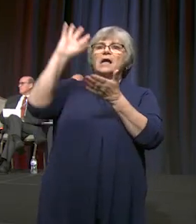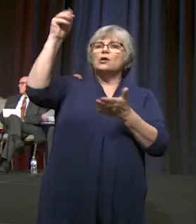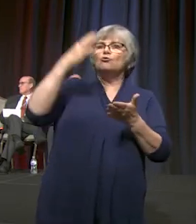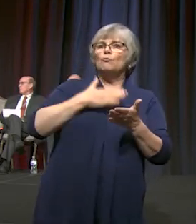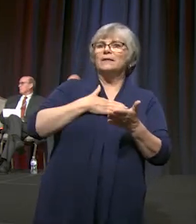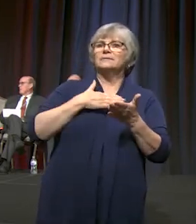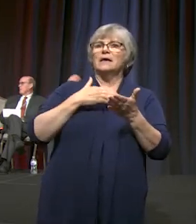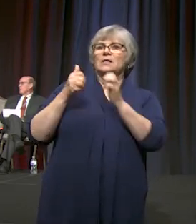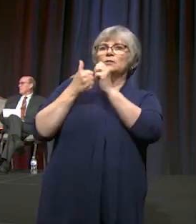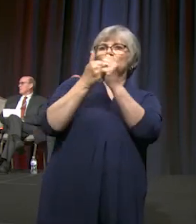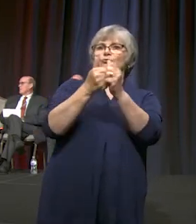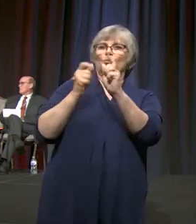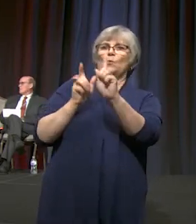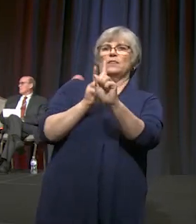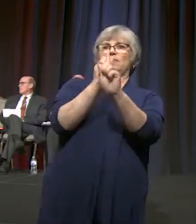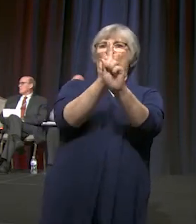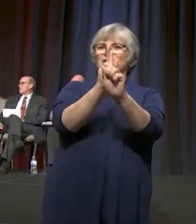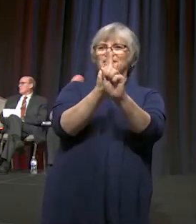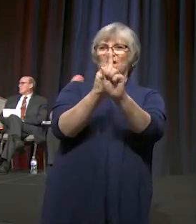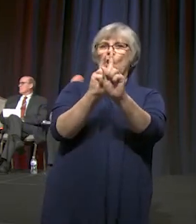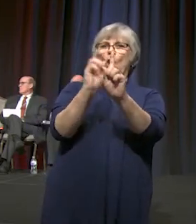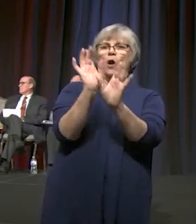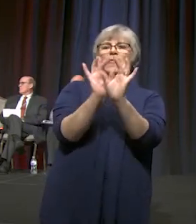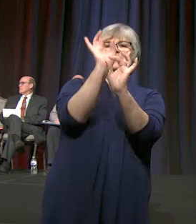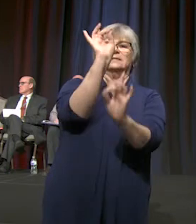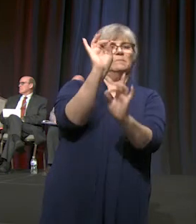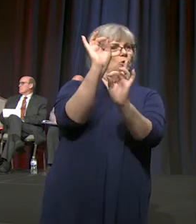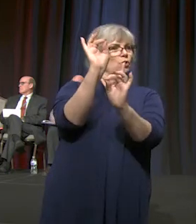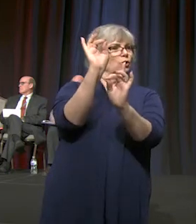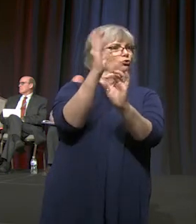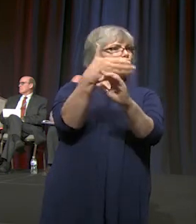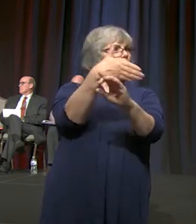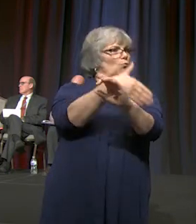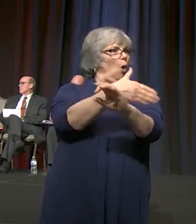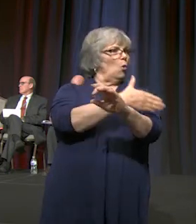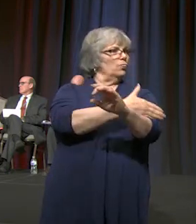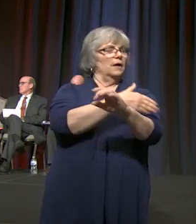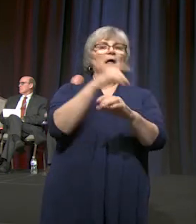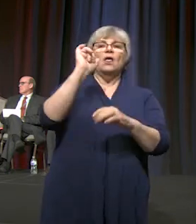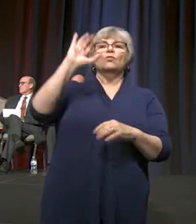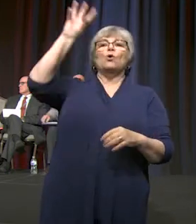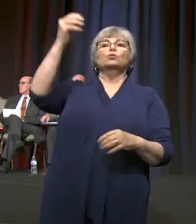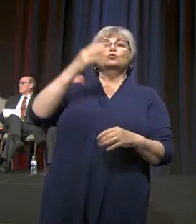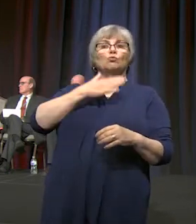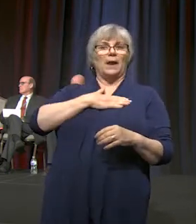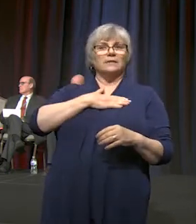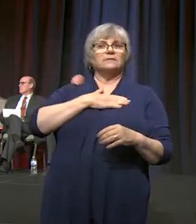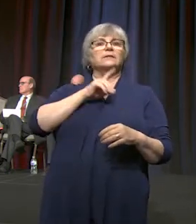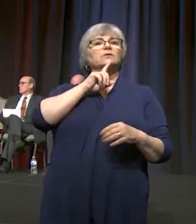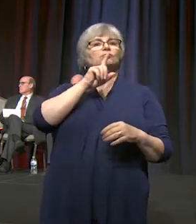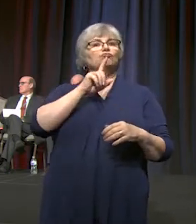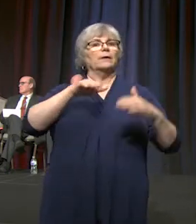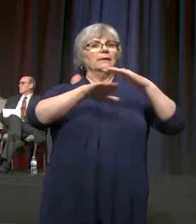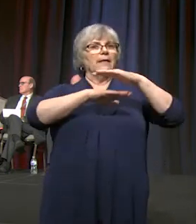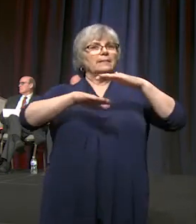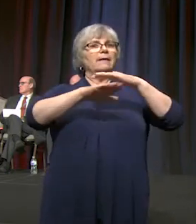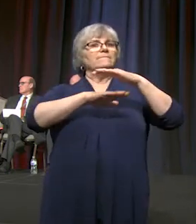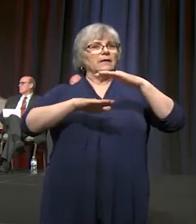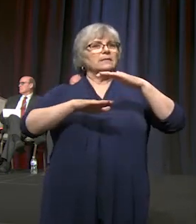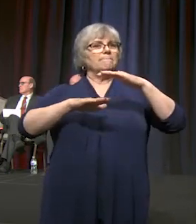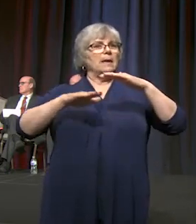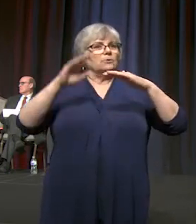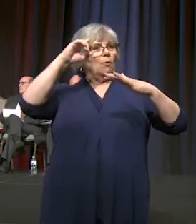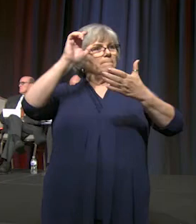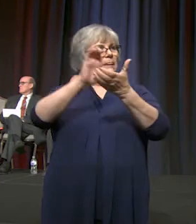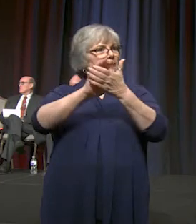spiritual growth. On those aspects, on those means of grace, is one of the fundamental beliefs of United